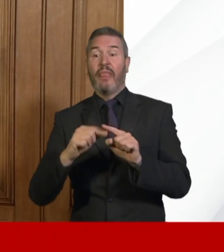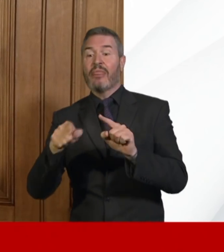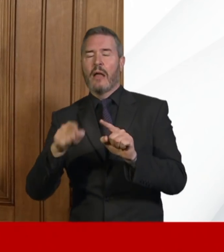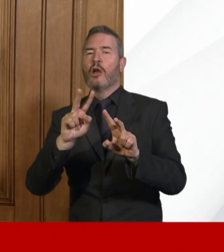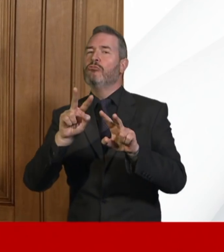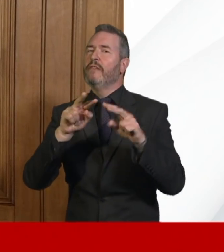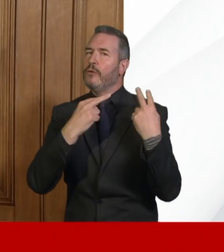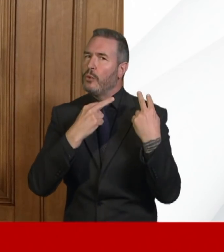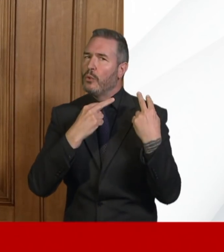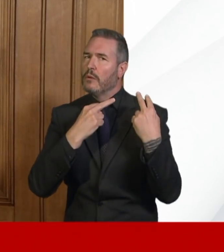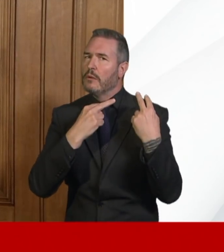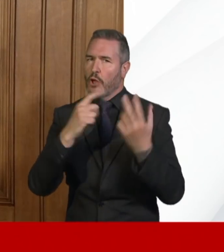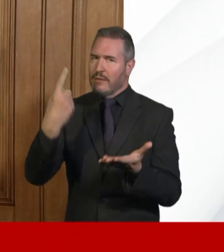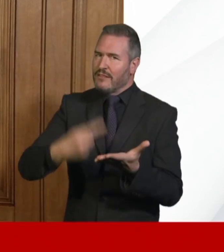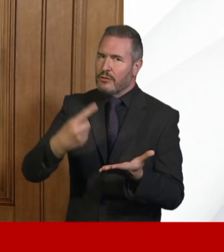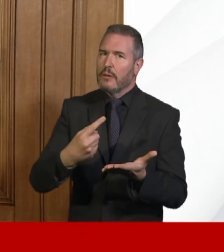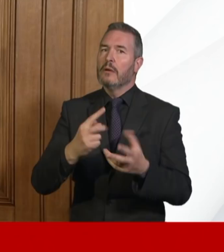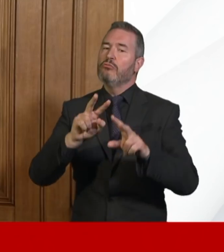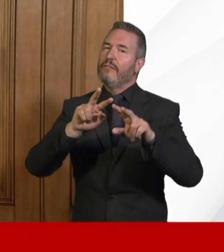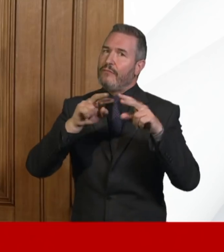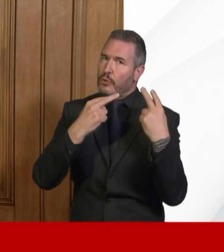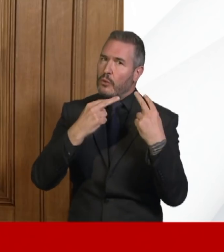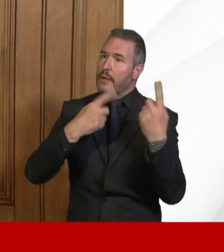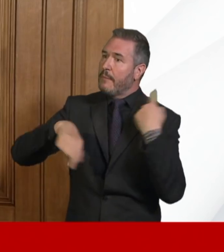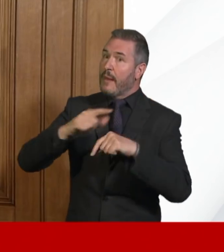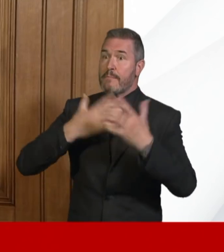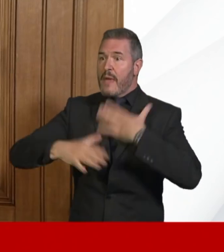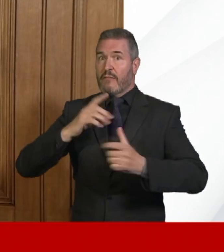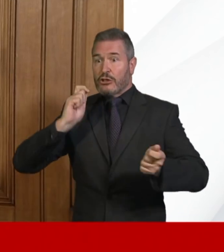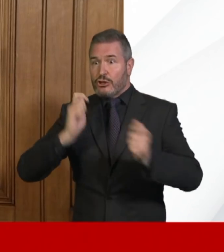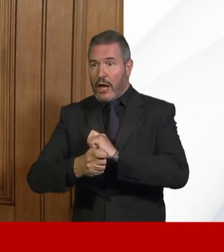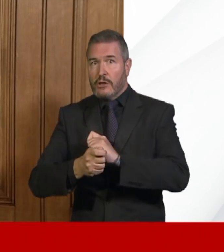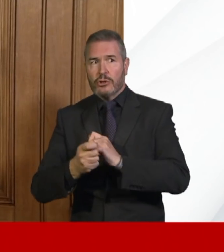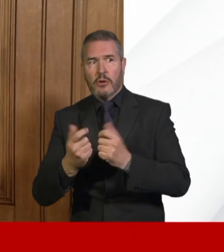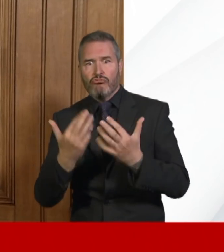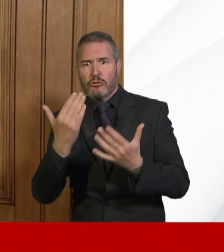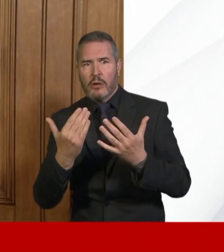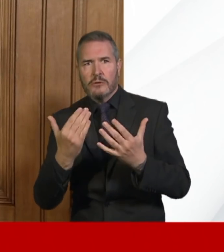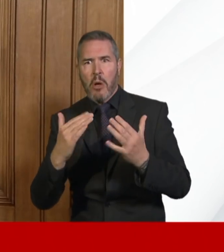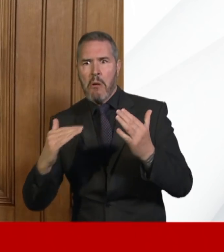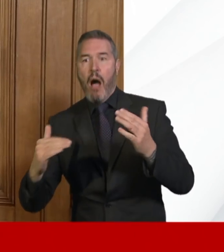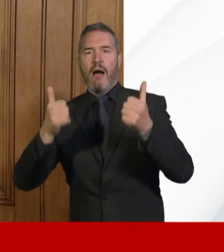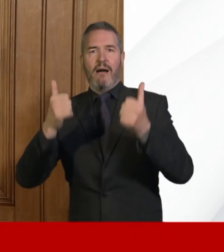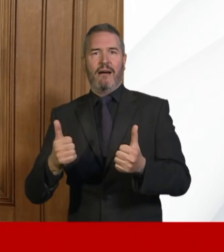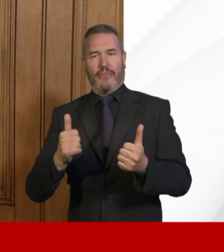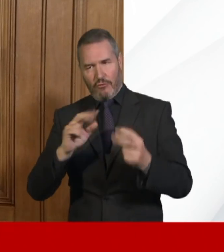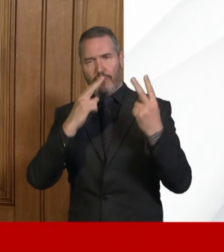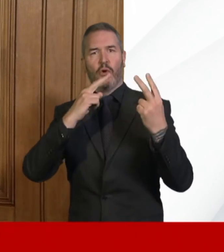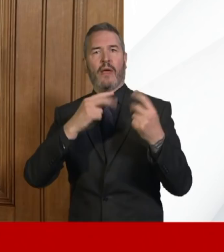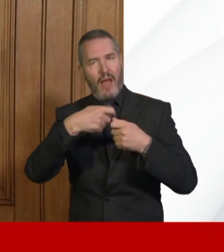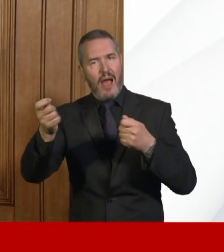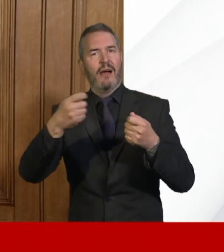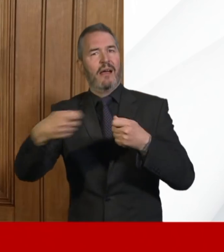are and see if we've had an impact jointly on the slope of that curve. But I think to make it clear to the public, if we are